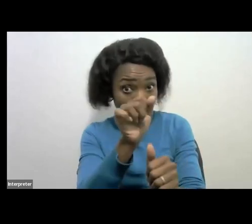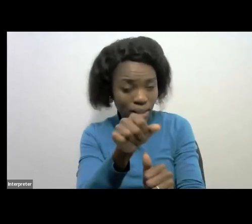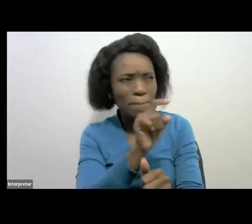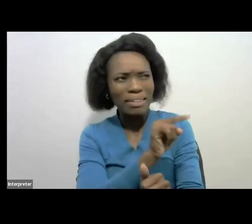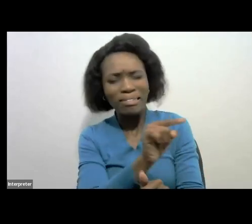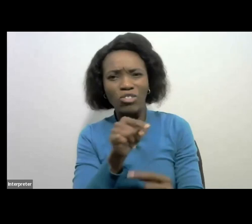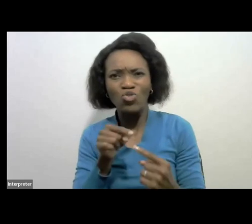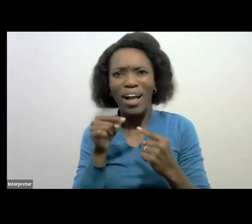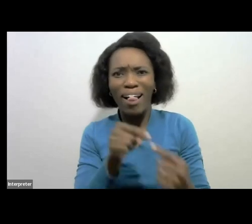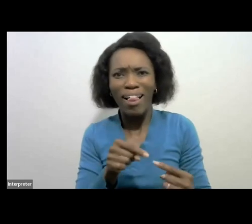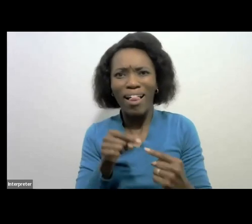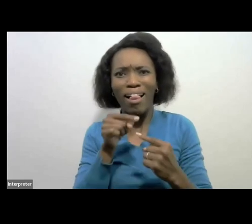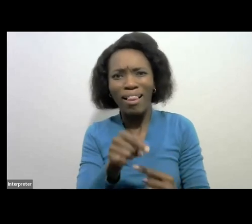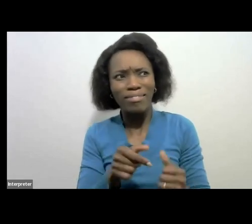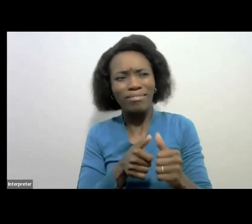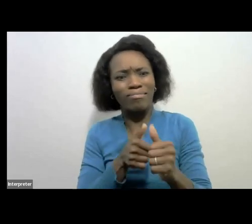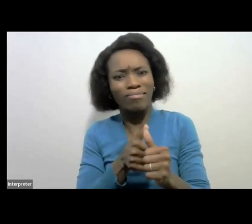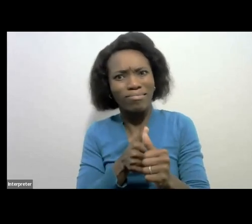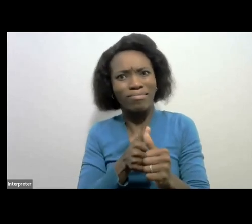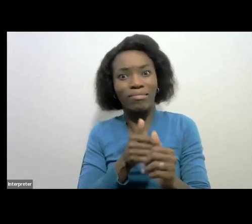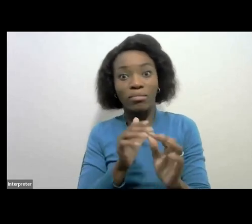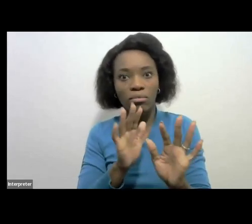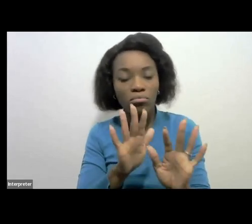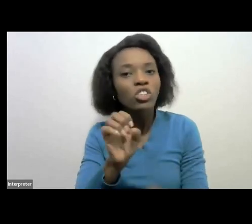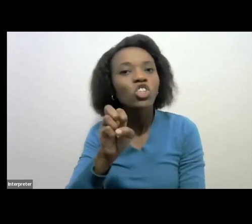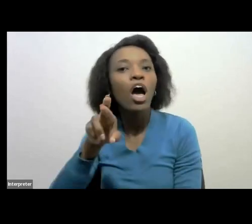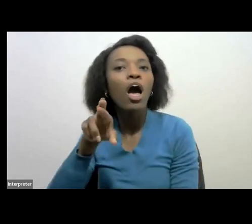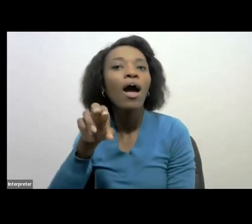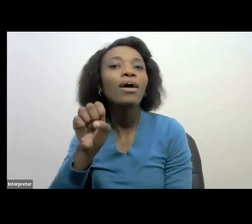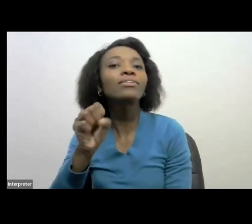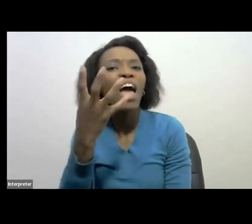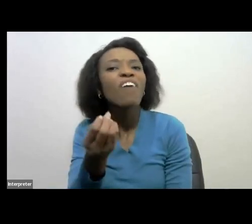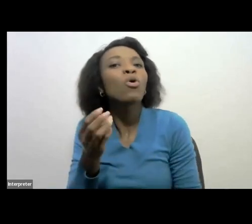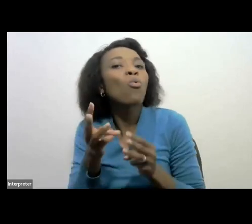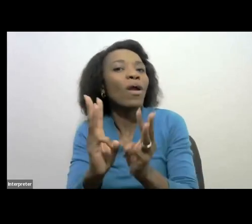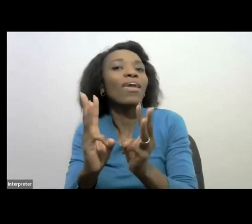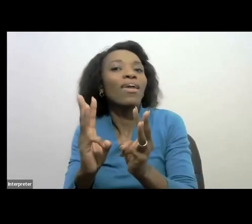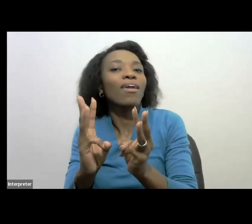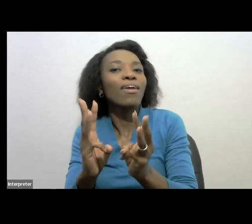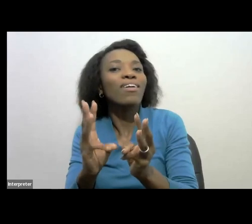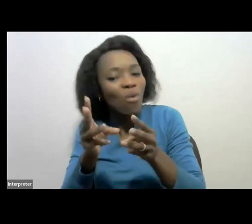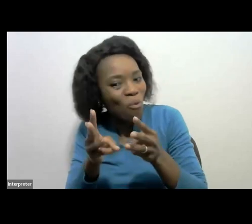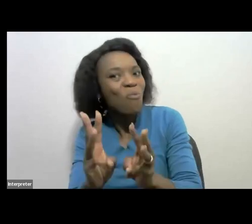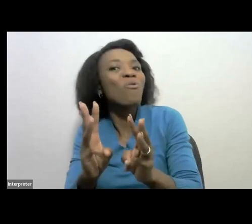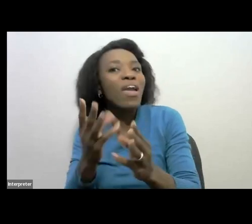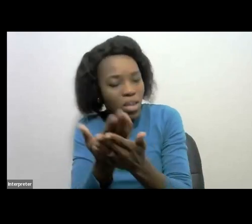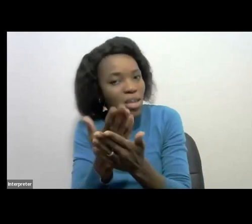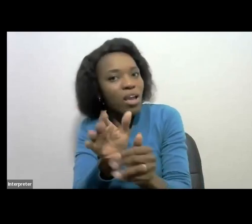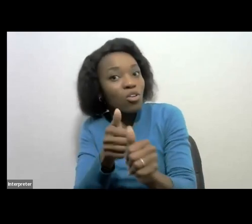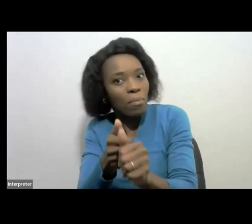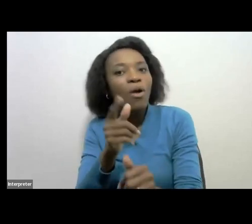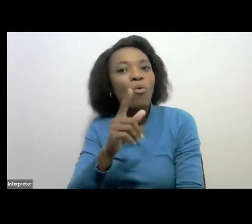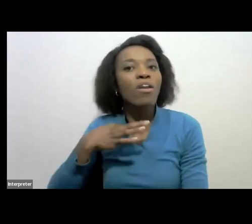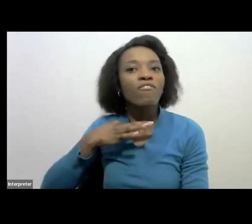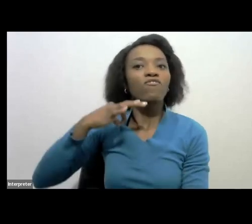comply, SARS has provided a vehicle and that vehicle, it's voluntary disclosure program where you